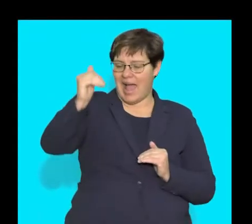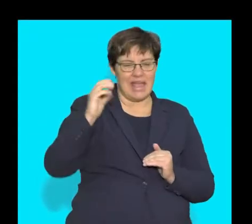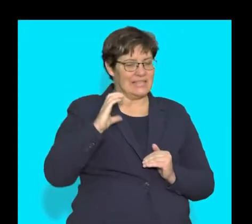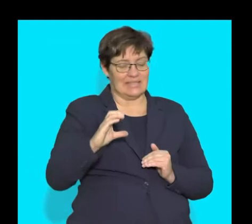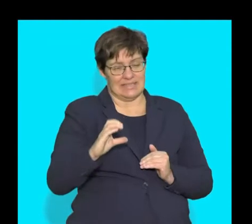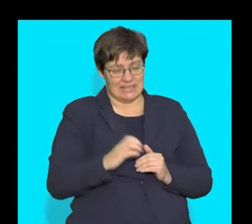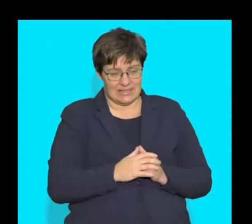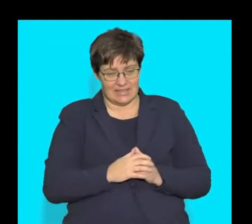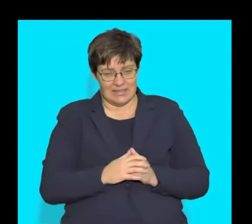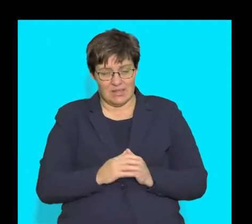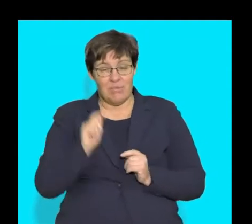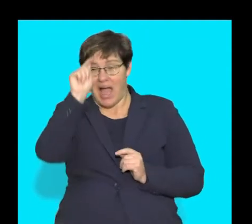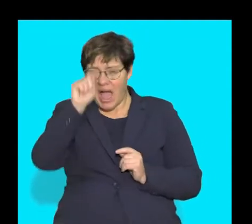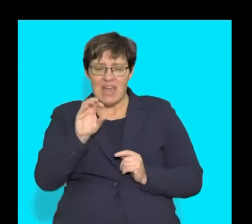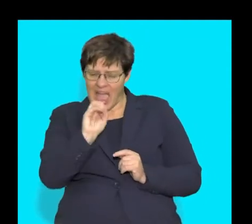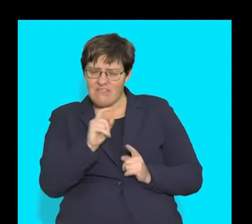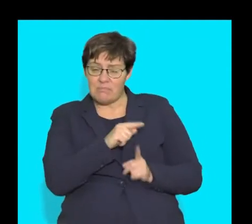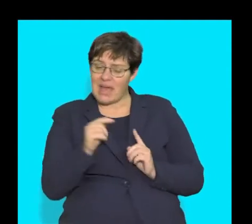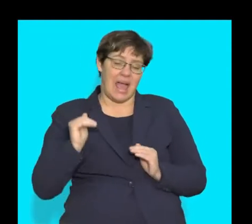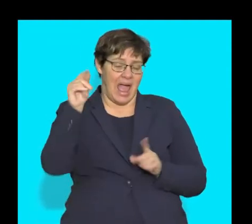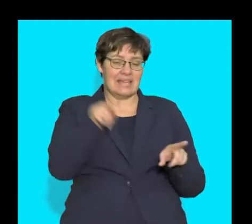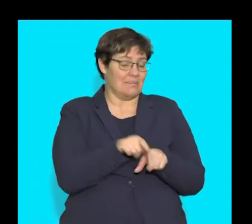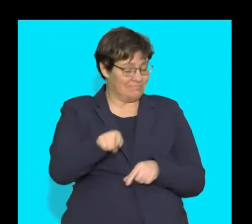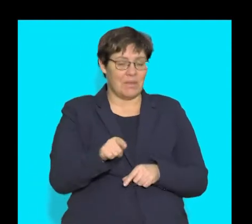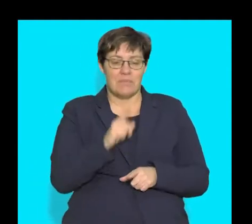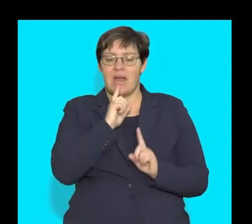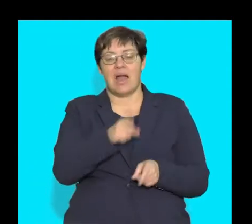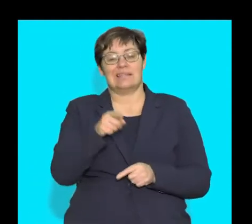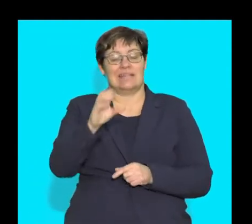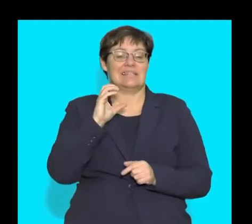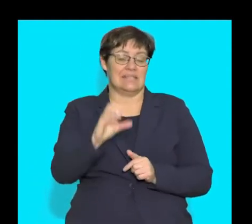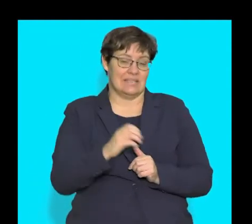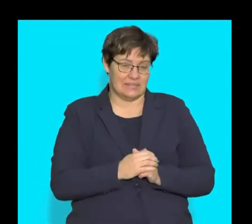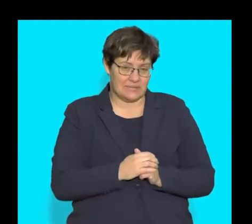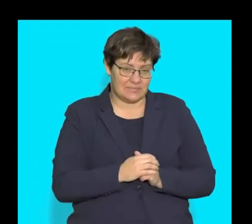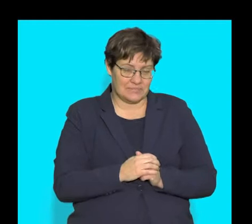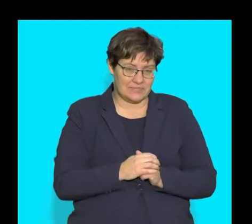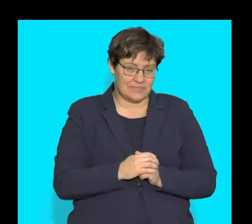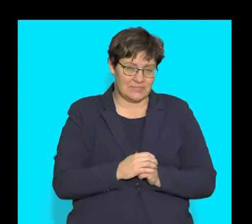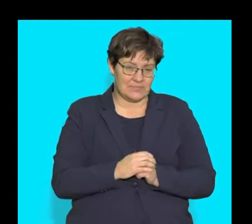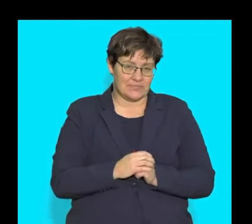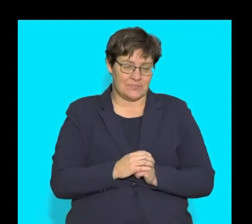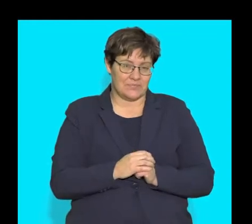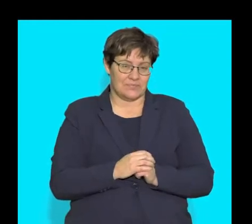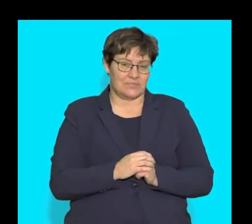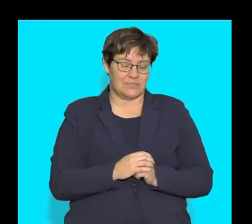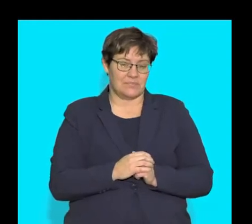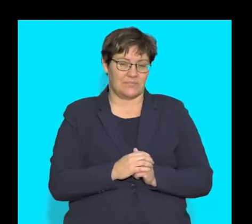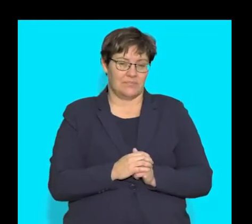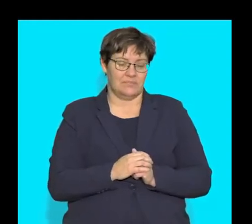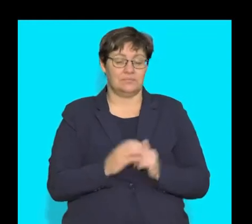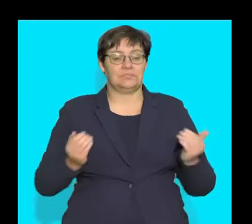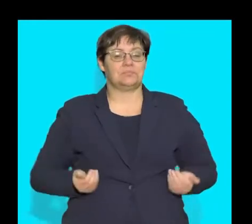higher when compared to any other part or vessel in the body. So, the answer for this question would be C.